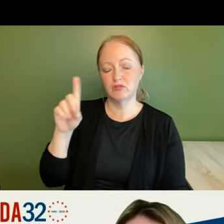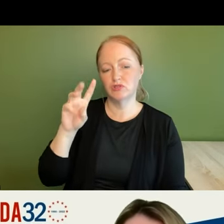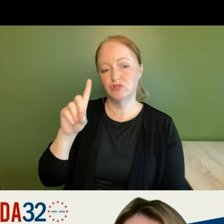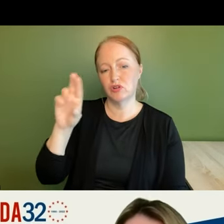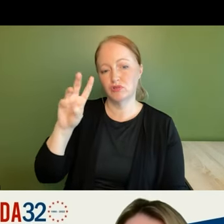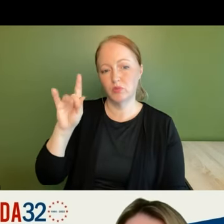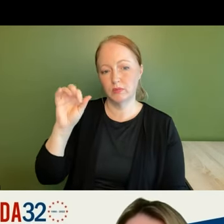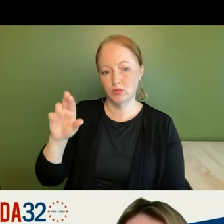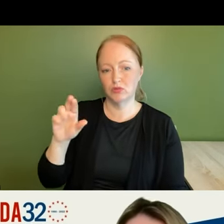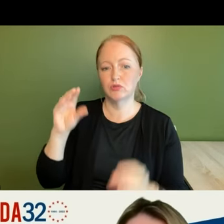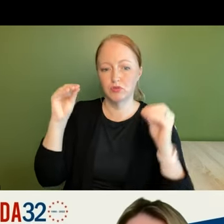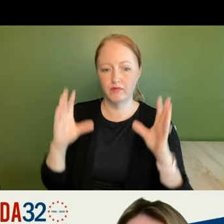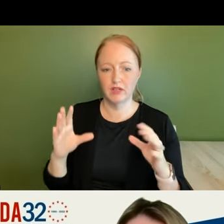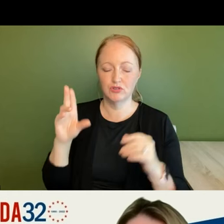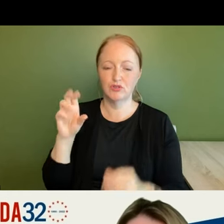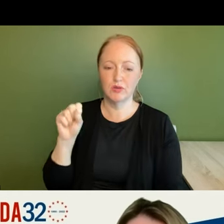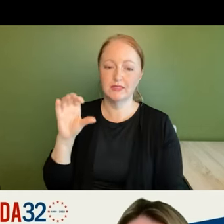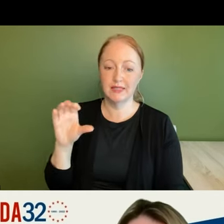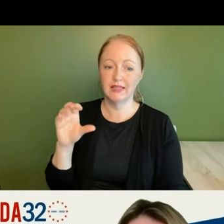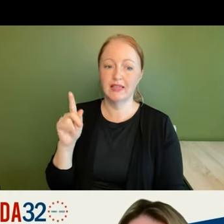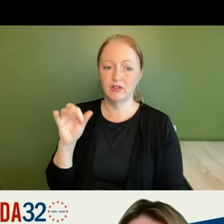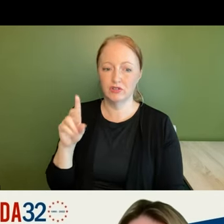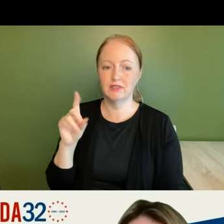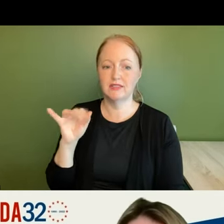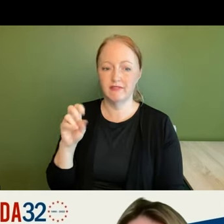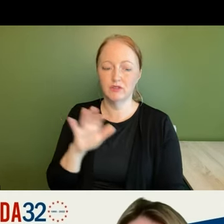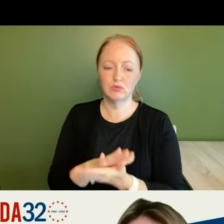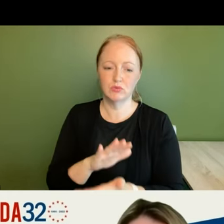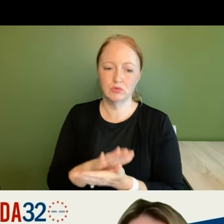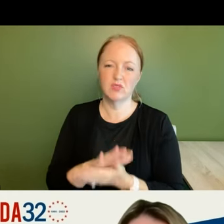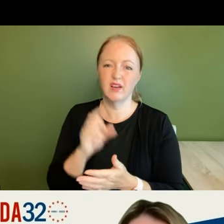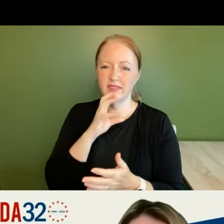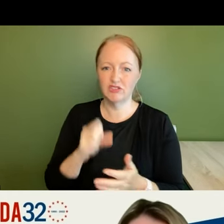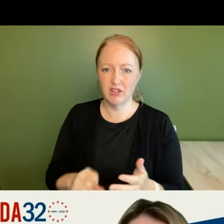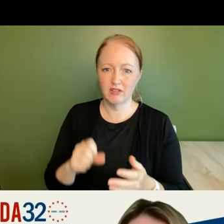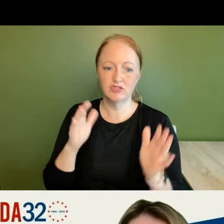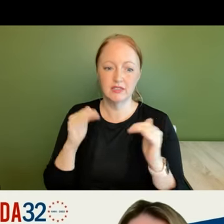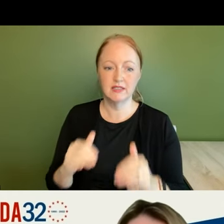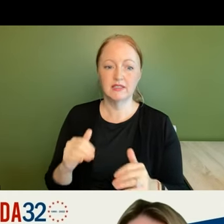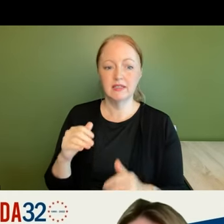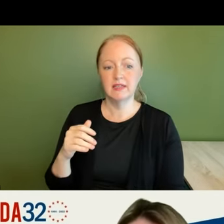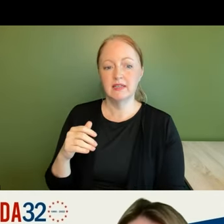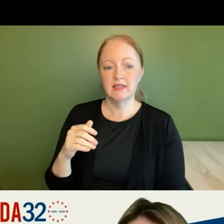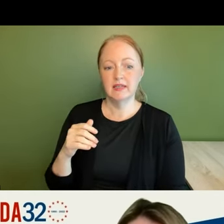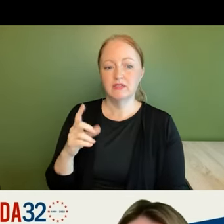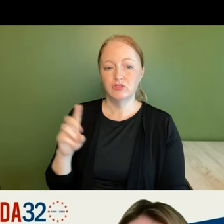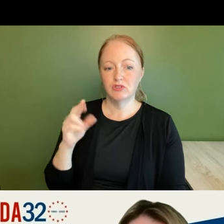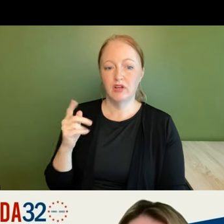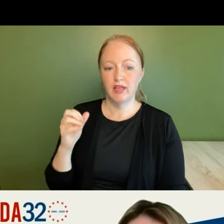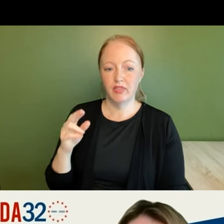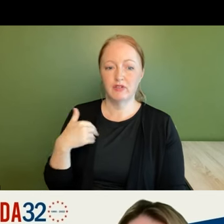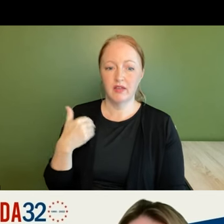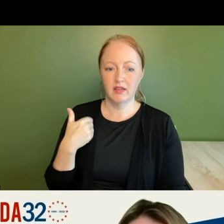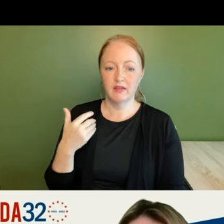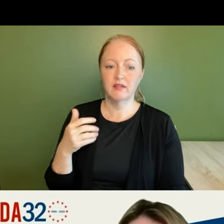who is professor professor at usc leonard davis school of gerontology and uh dr heather yun